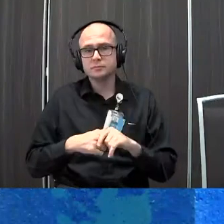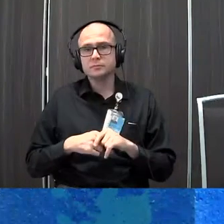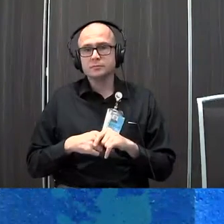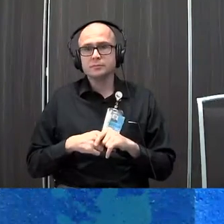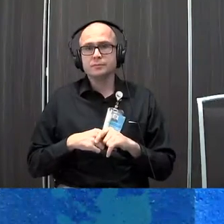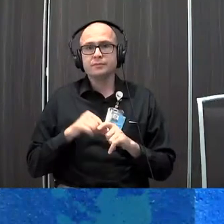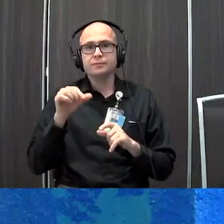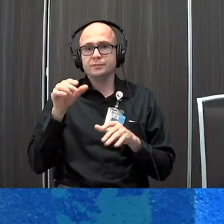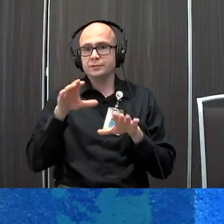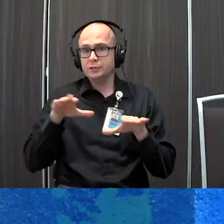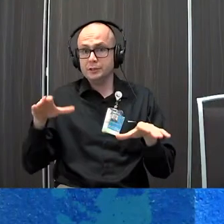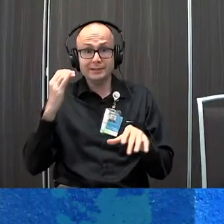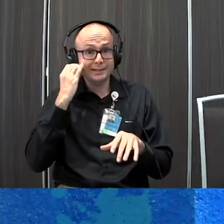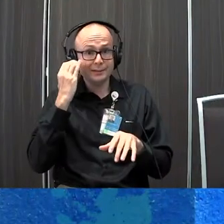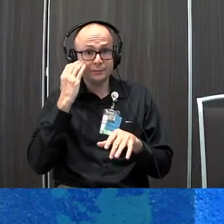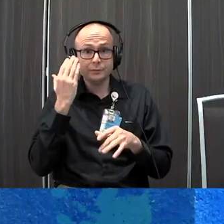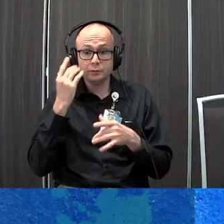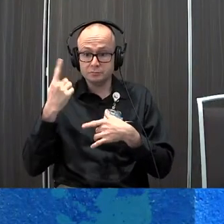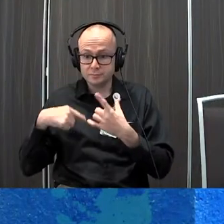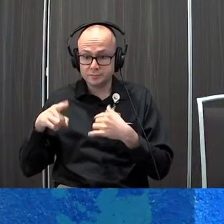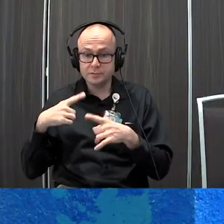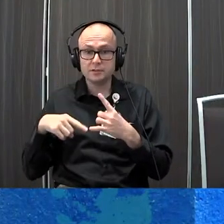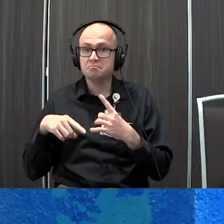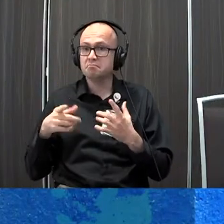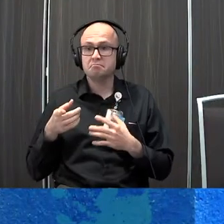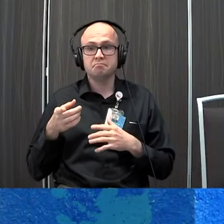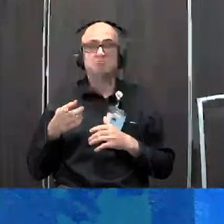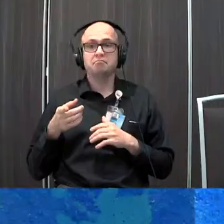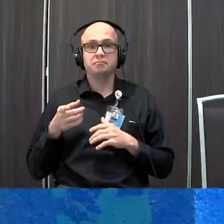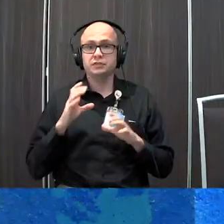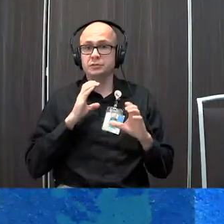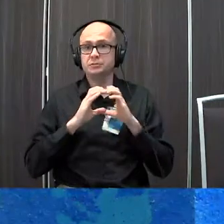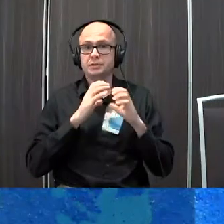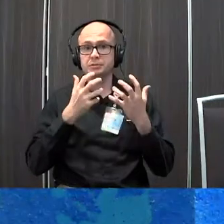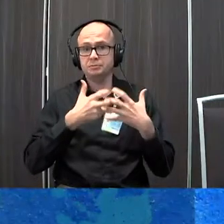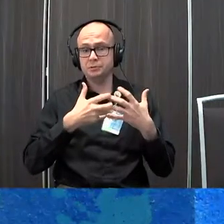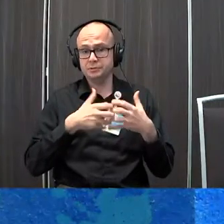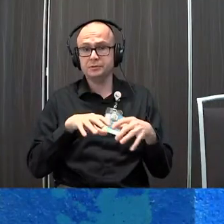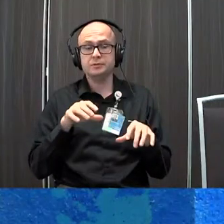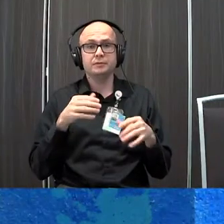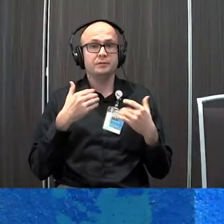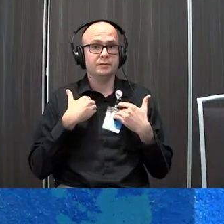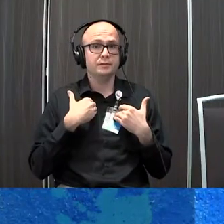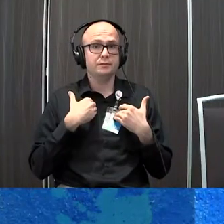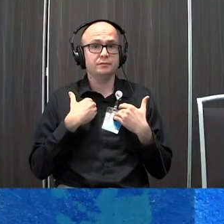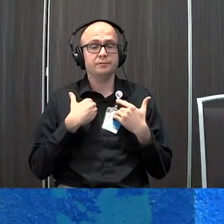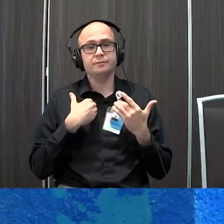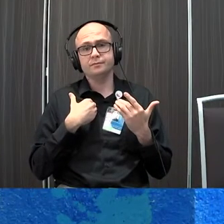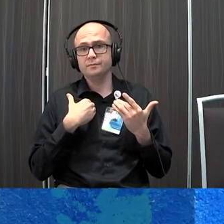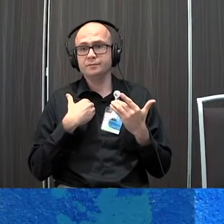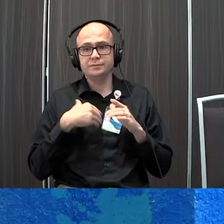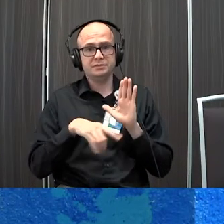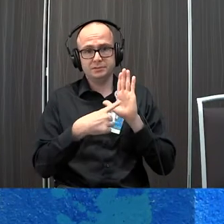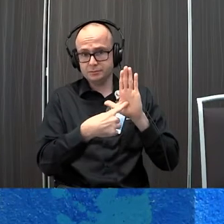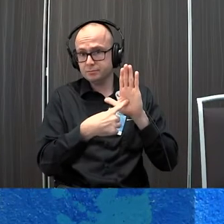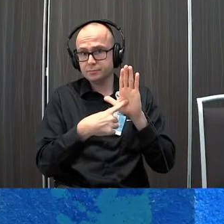something else if the child knows quite a bit of sign some of the communication devices out there actually have symbol sets